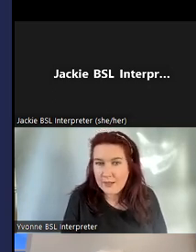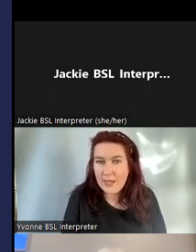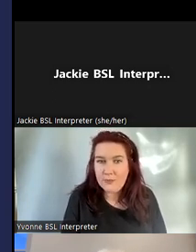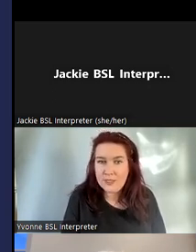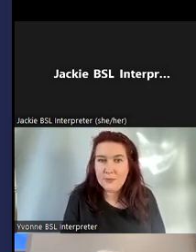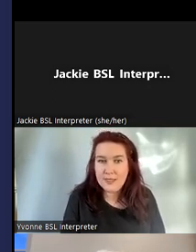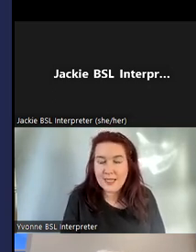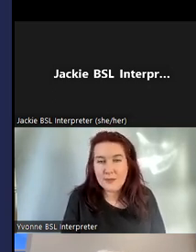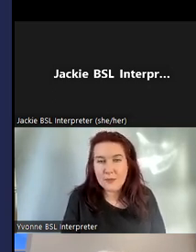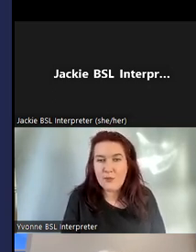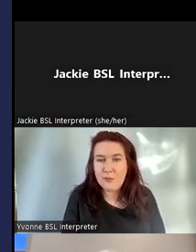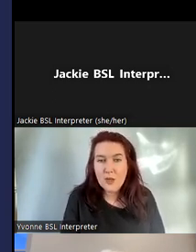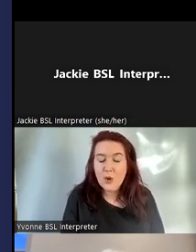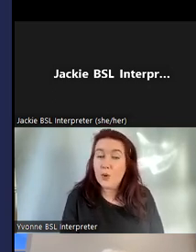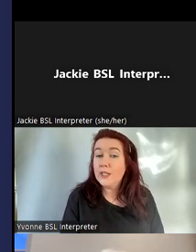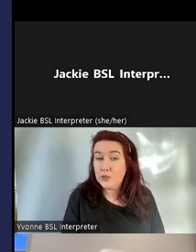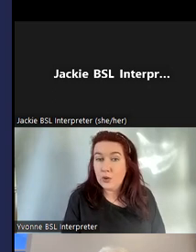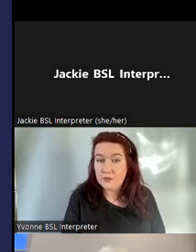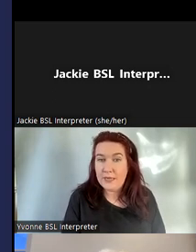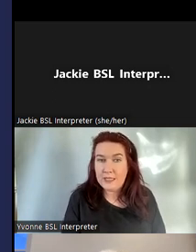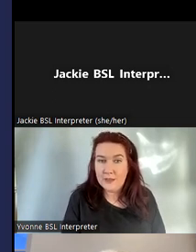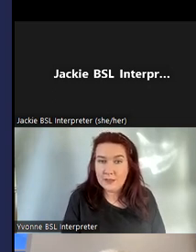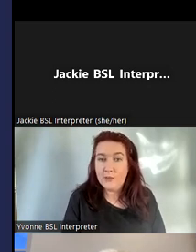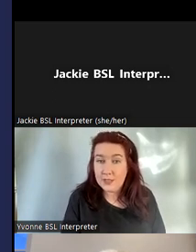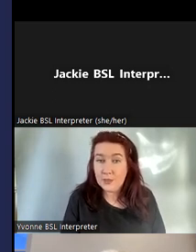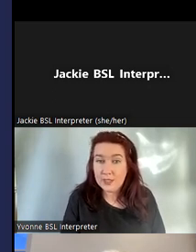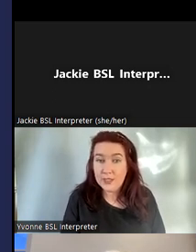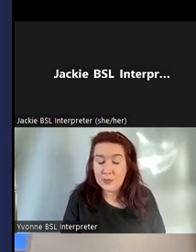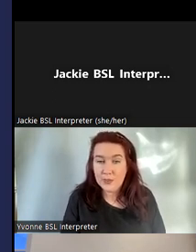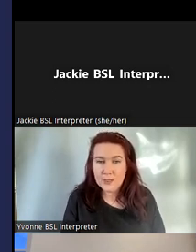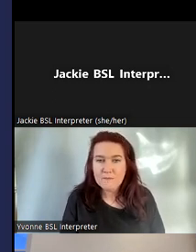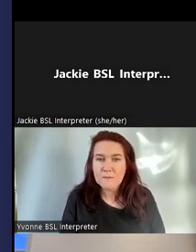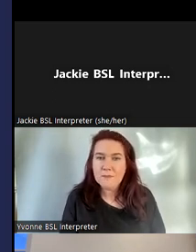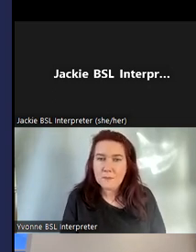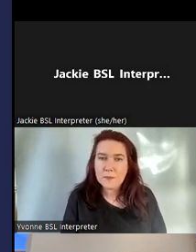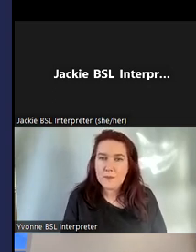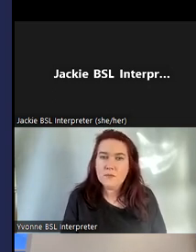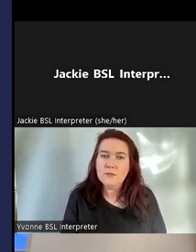a Deaf archive museum and that's something we've been working towards for many years and we're still working towards.